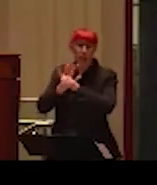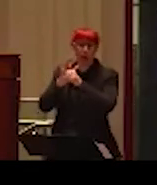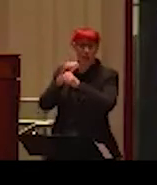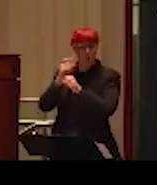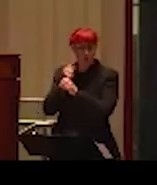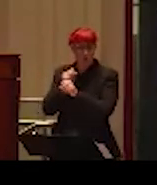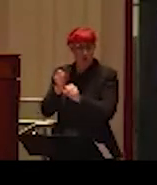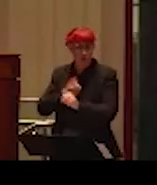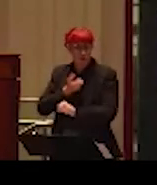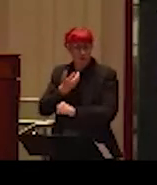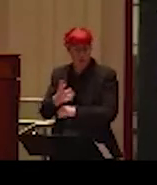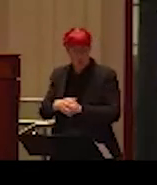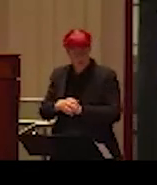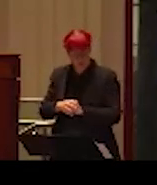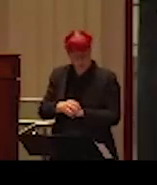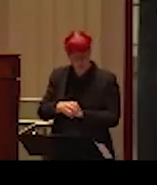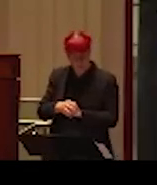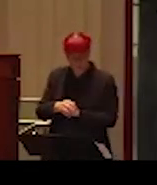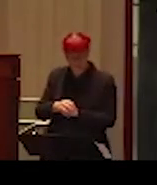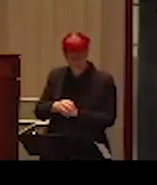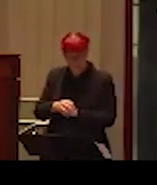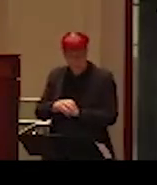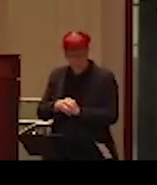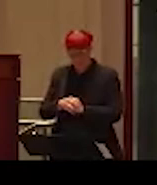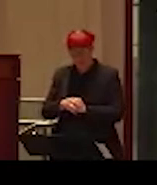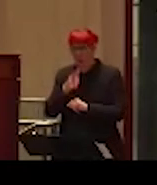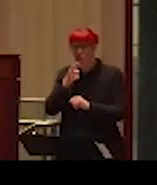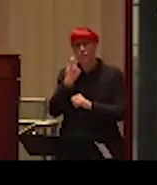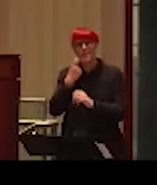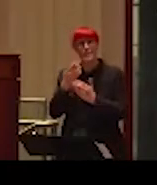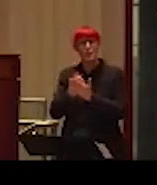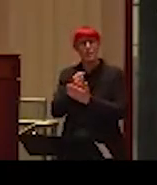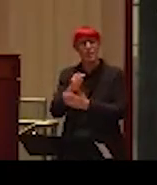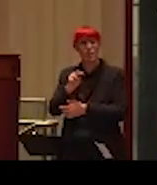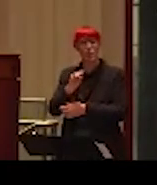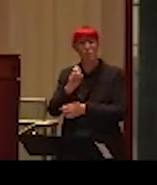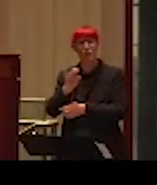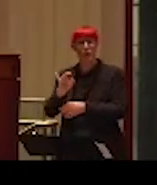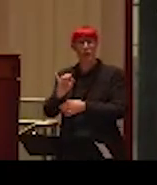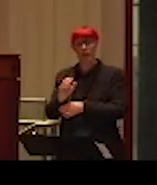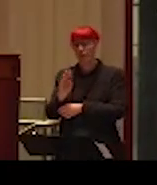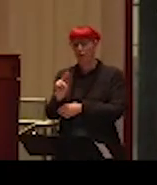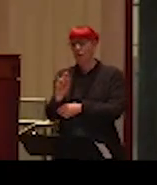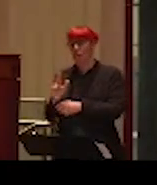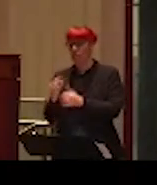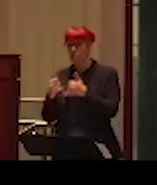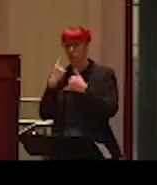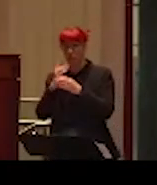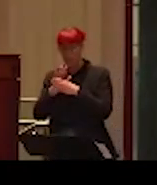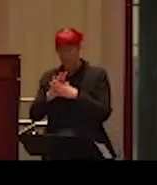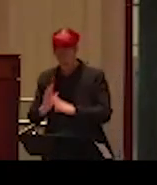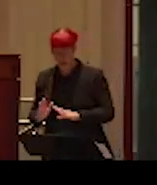Solzhenitsyn argued in his Nobel Prize in Literature speech, no longer does violence, and I quote, no longer does violence always